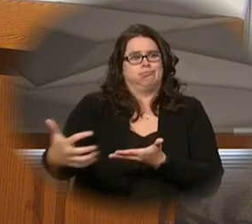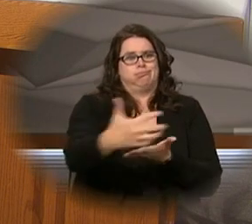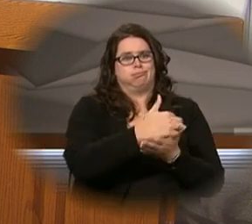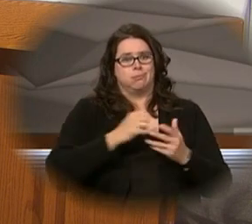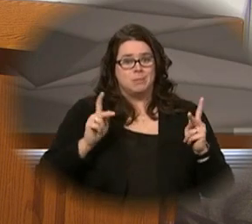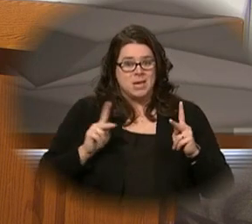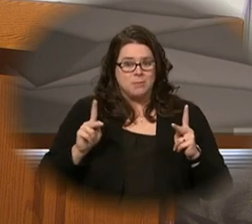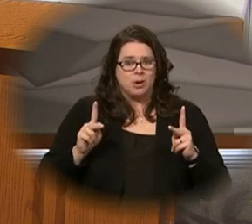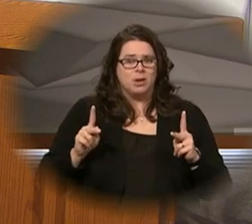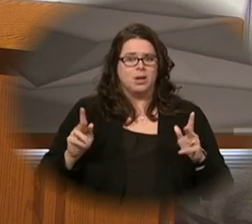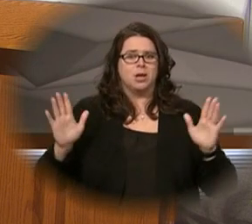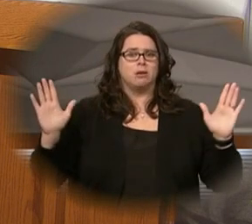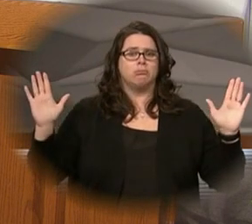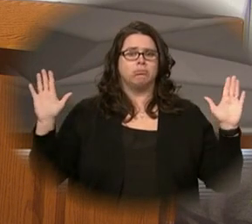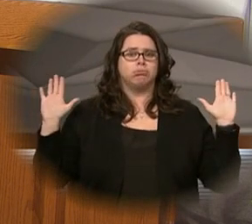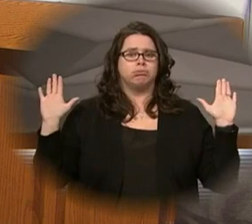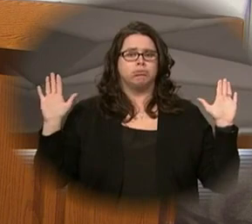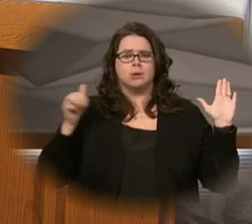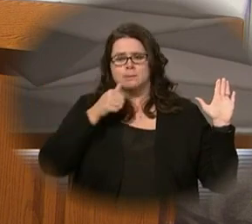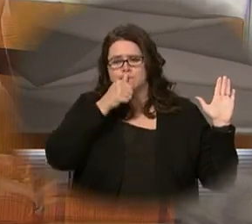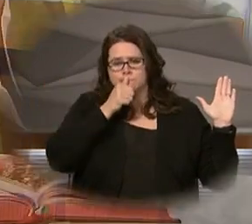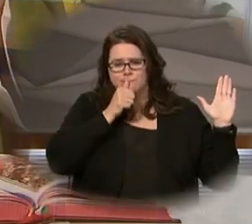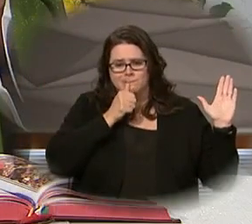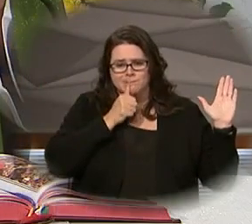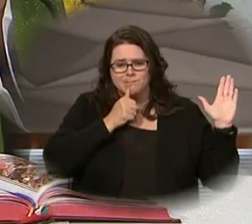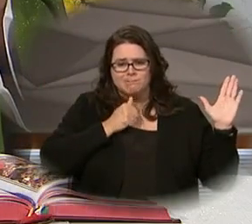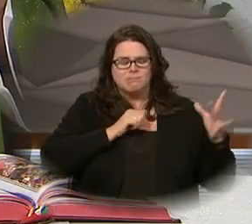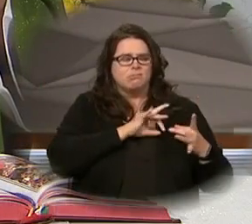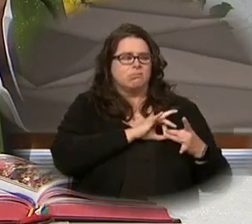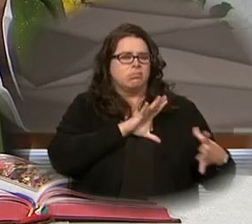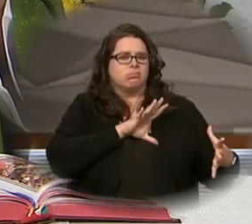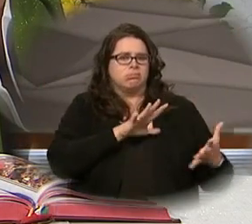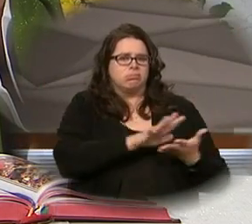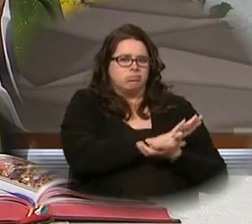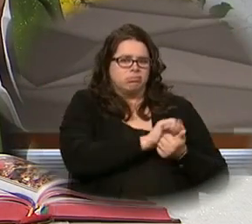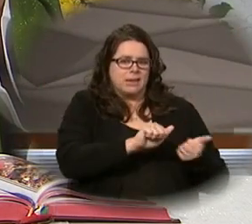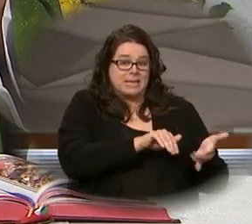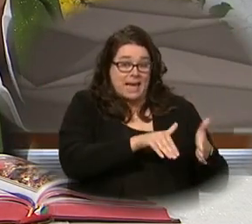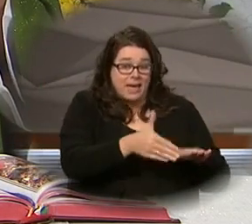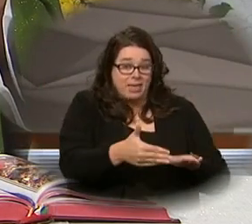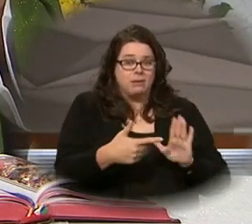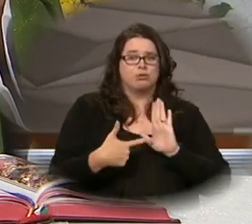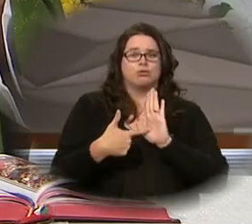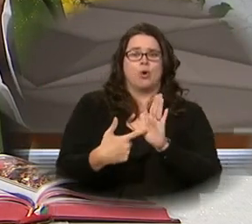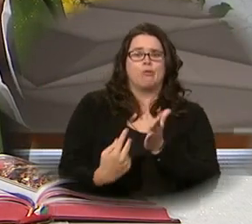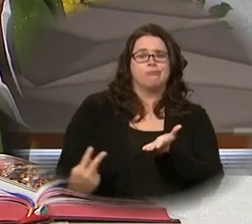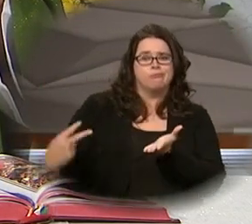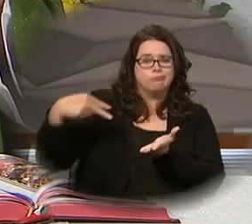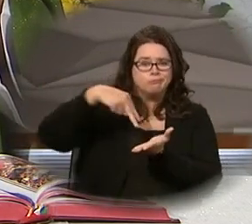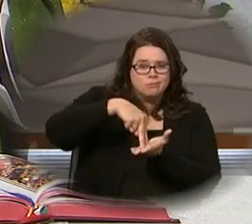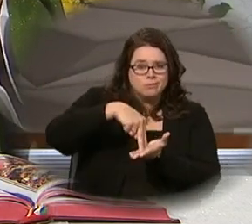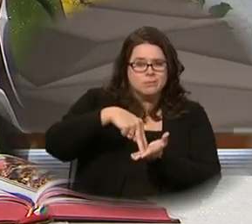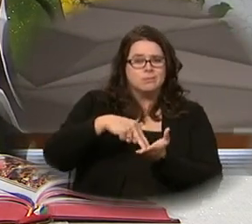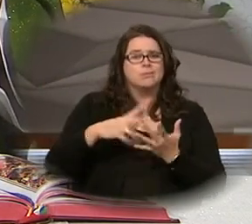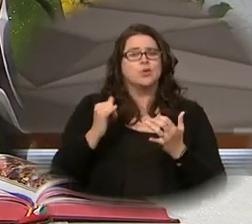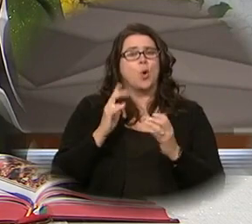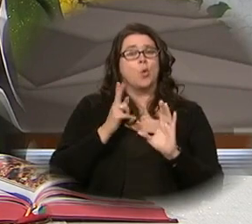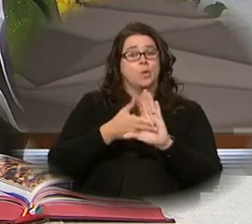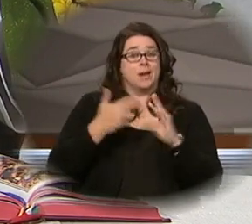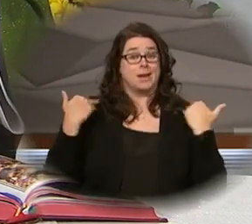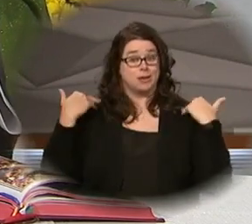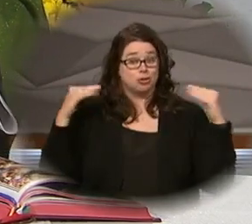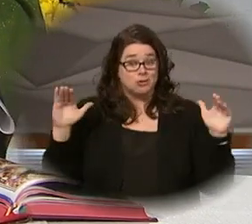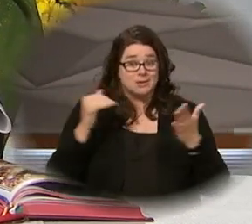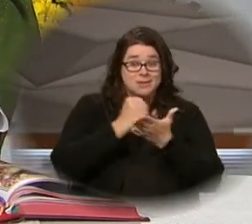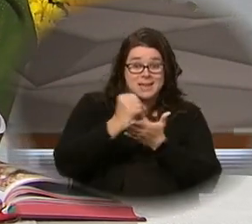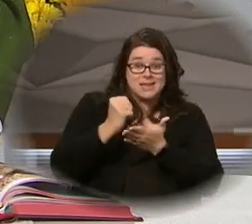hands as he endured his passion so as to break the bonds of death and manifest the resurrection. And so with the angels and